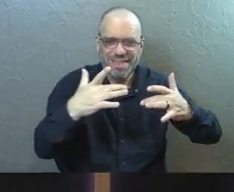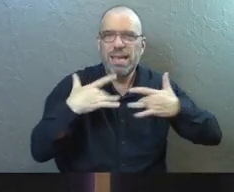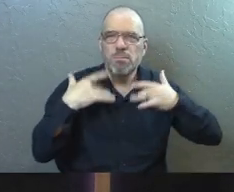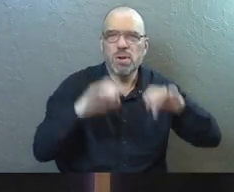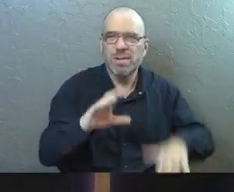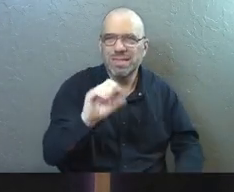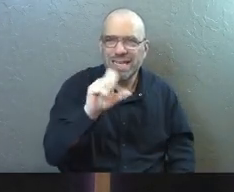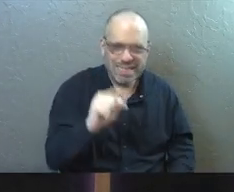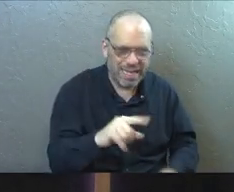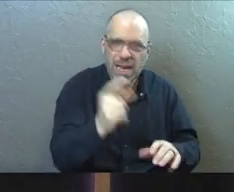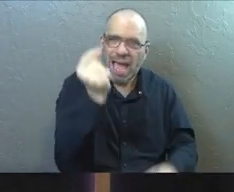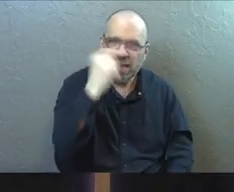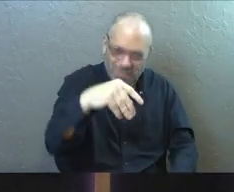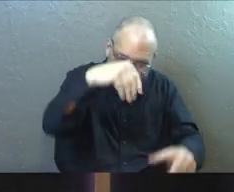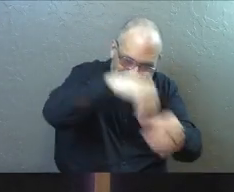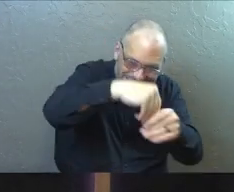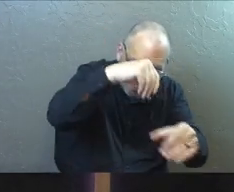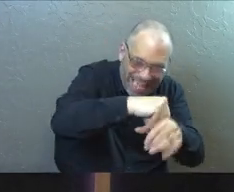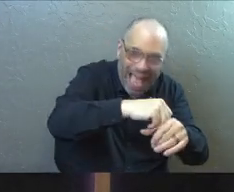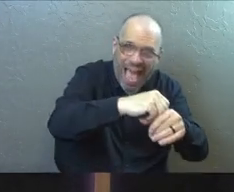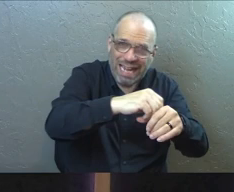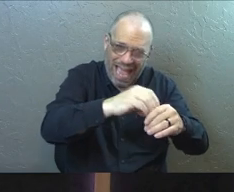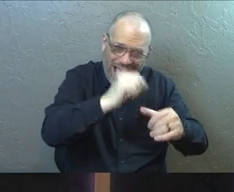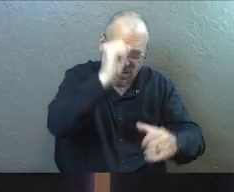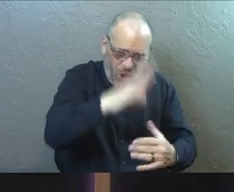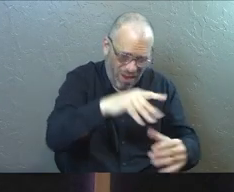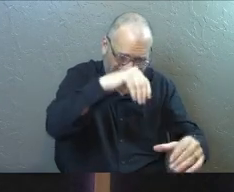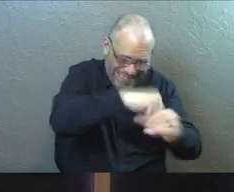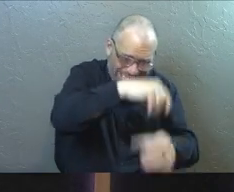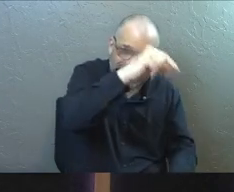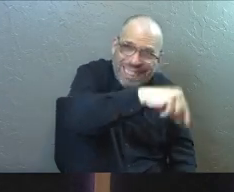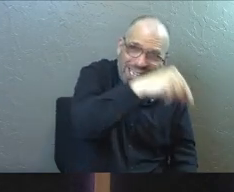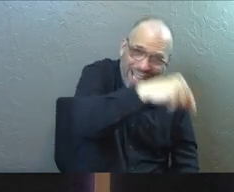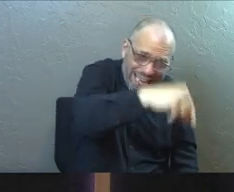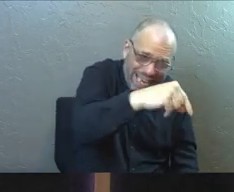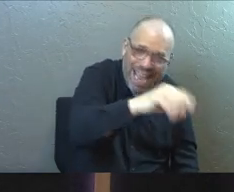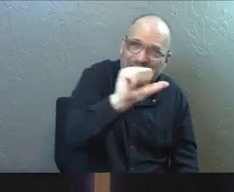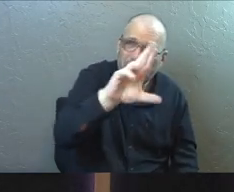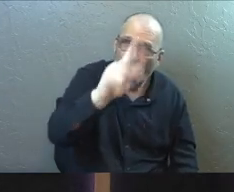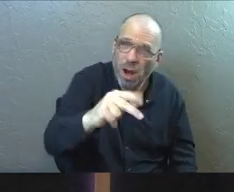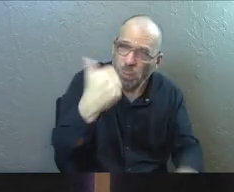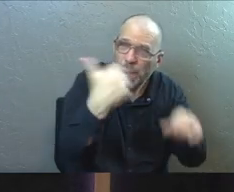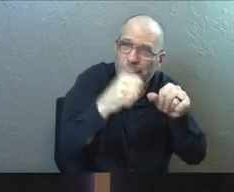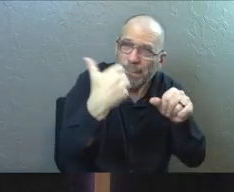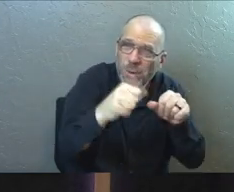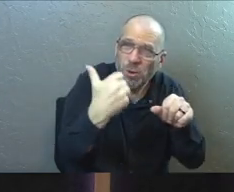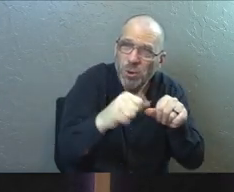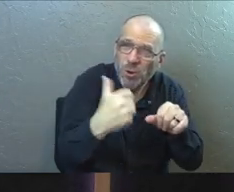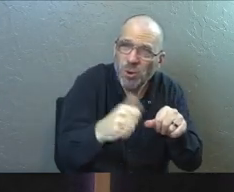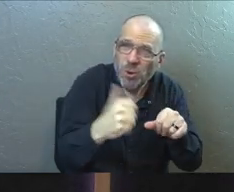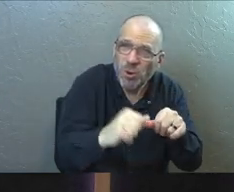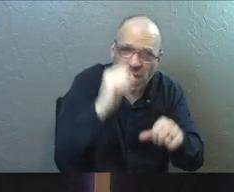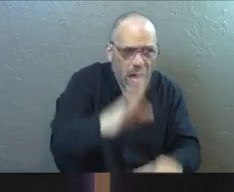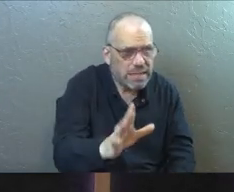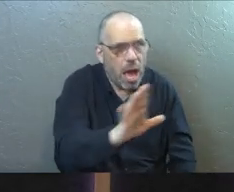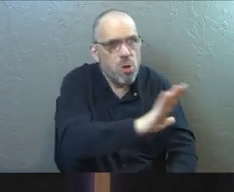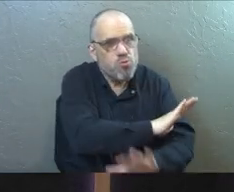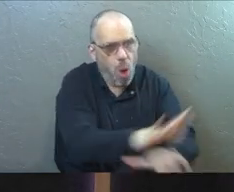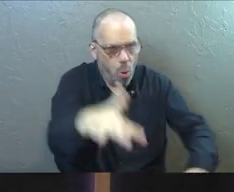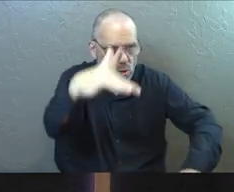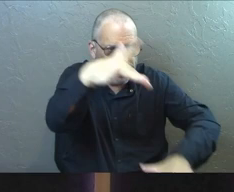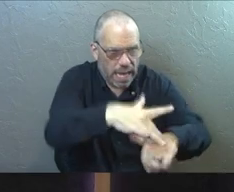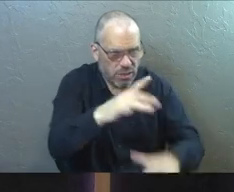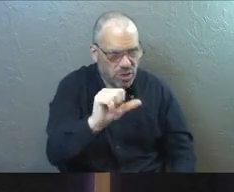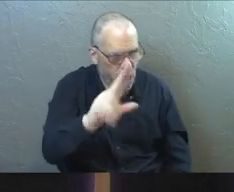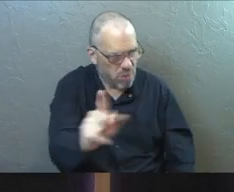testimony inside and the very presence of God was in the ark. And God had said, no one